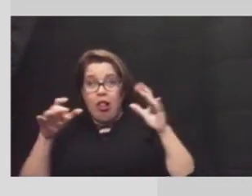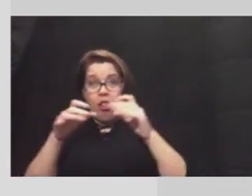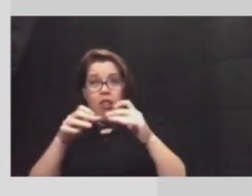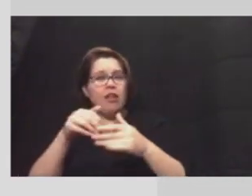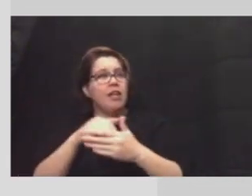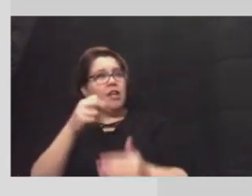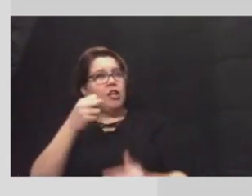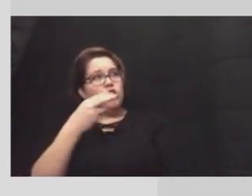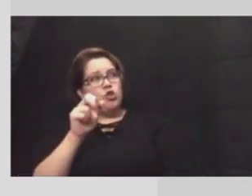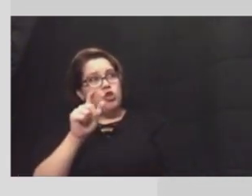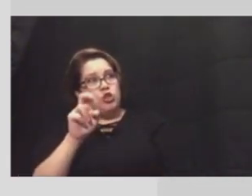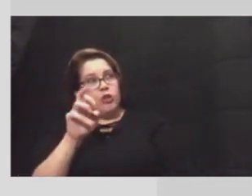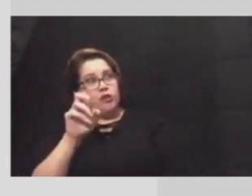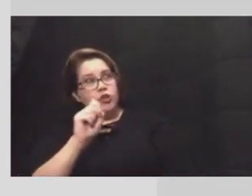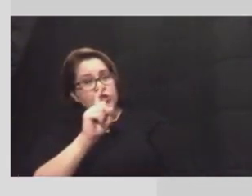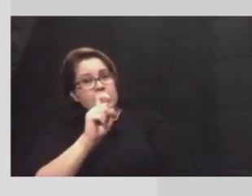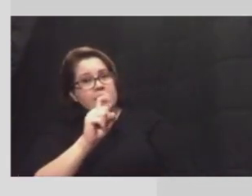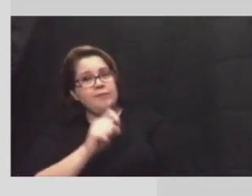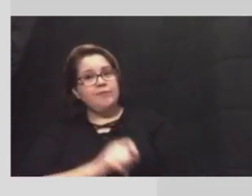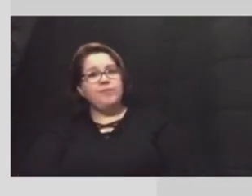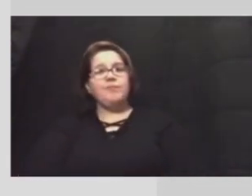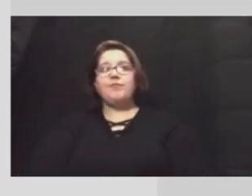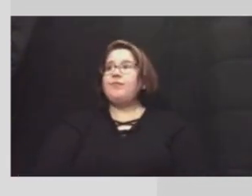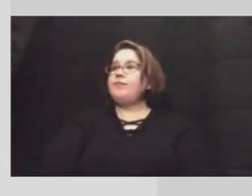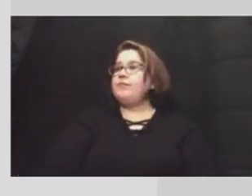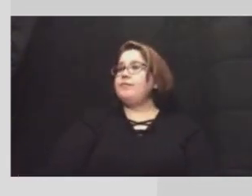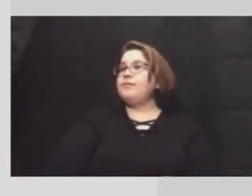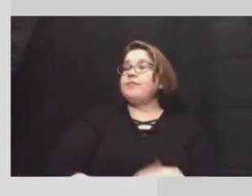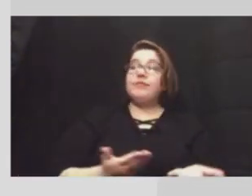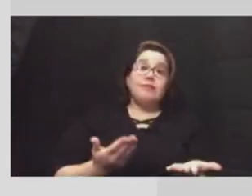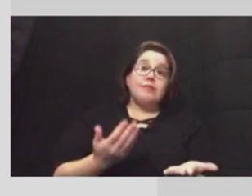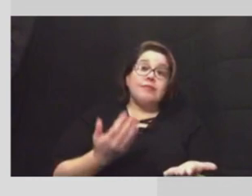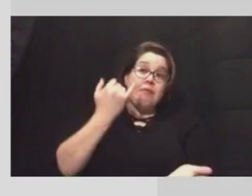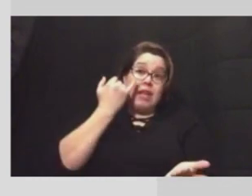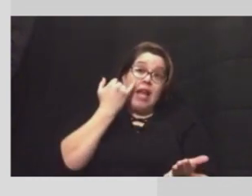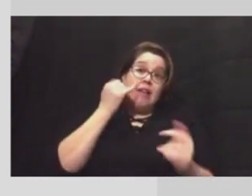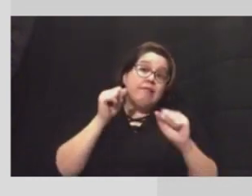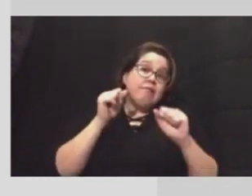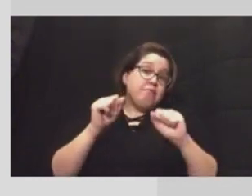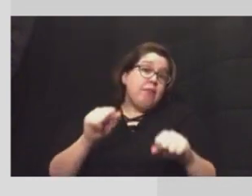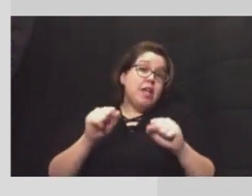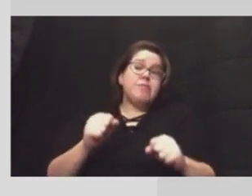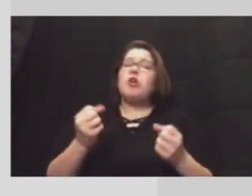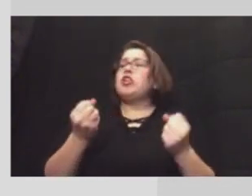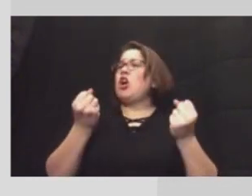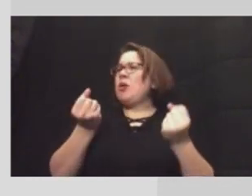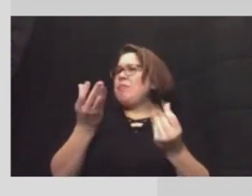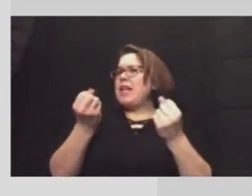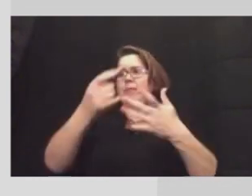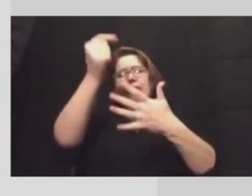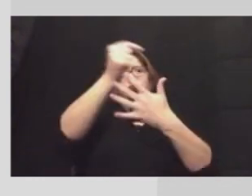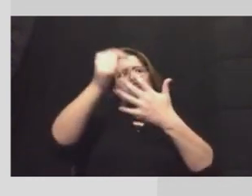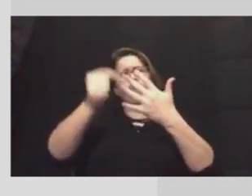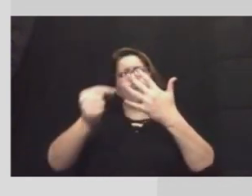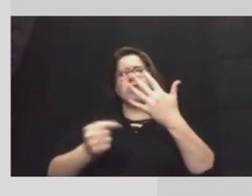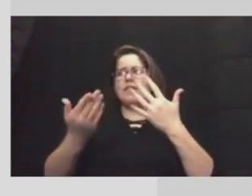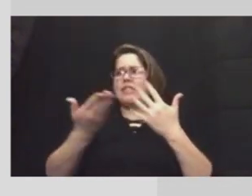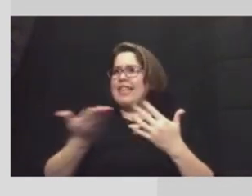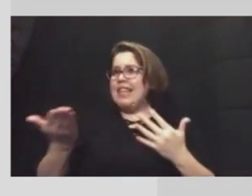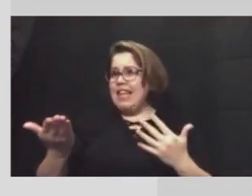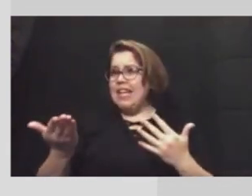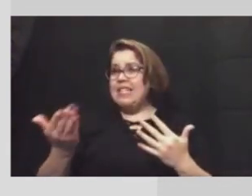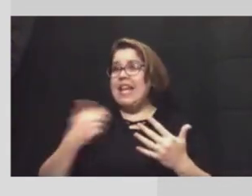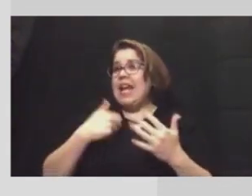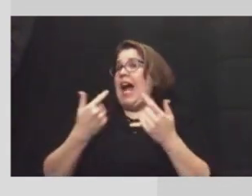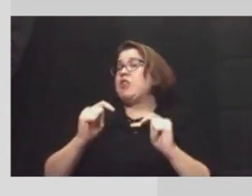yeah it's possible there are a lot of variables and i'm i try